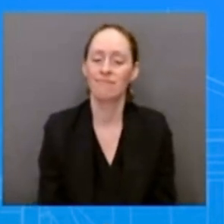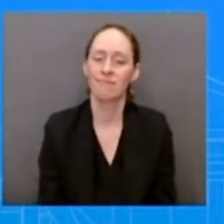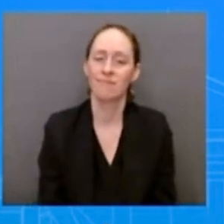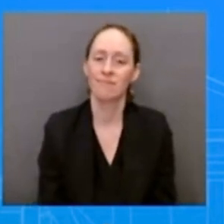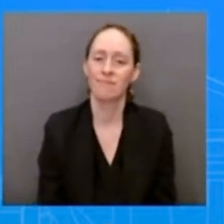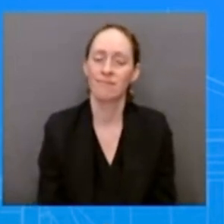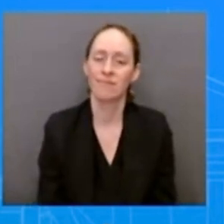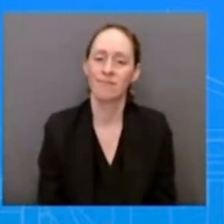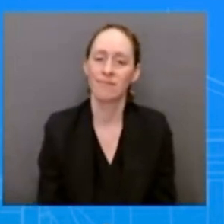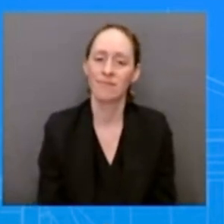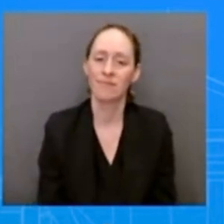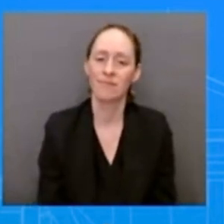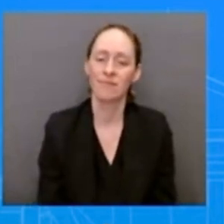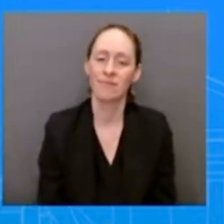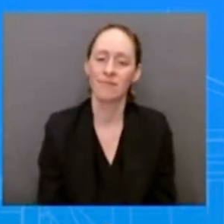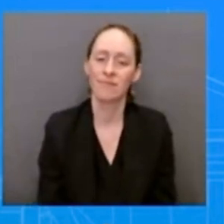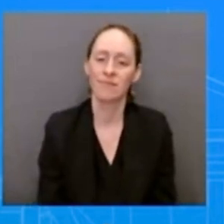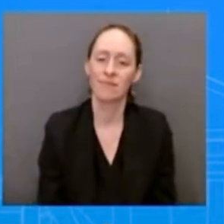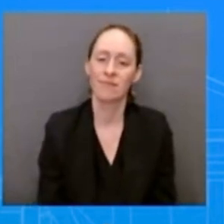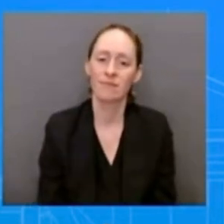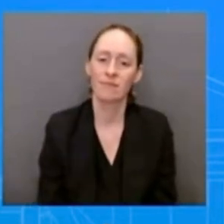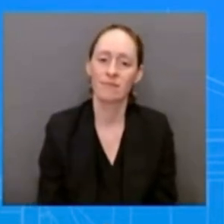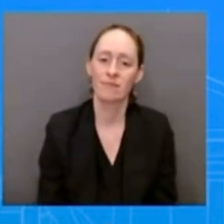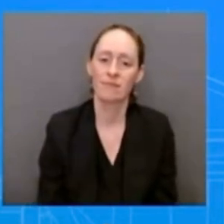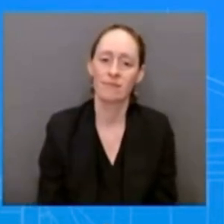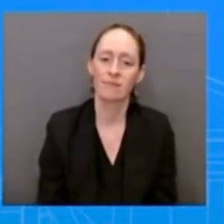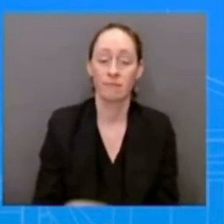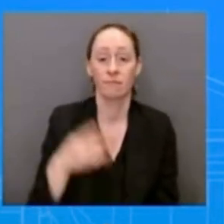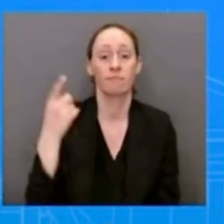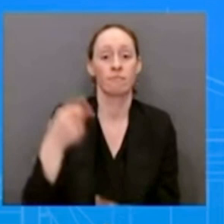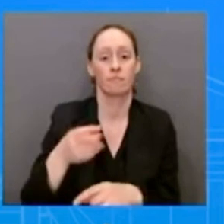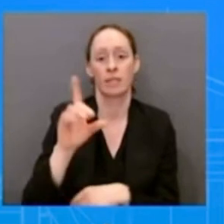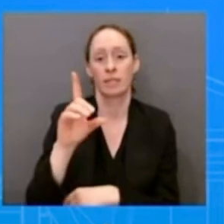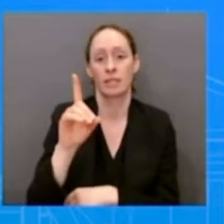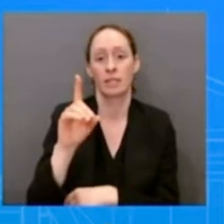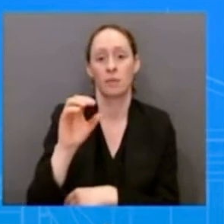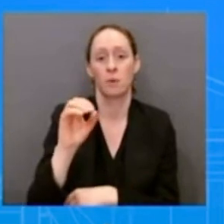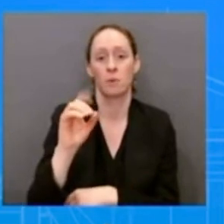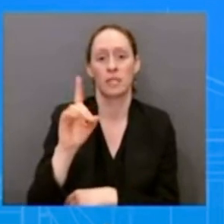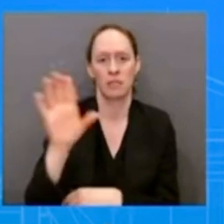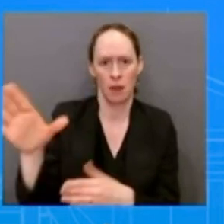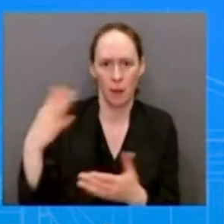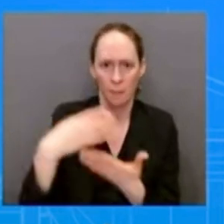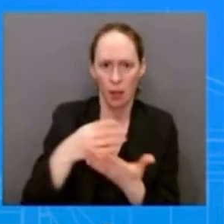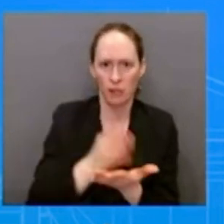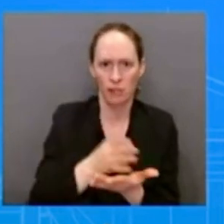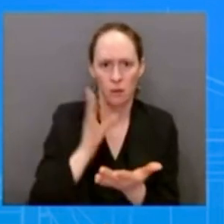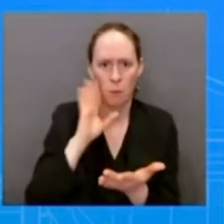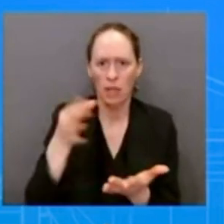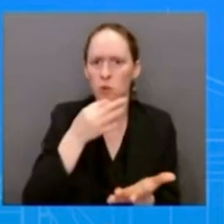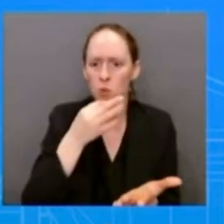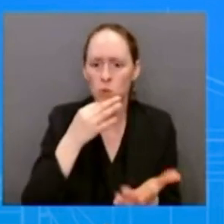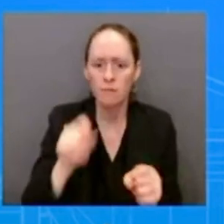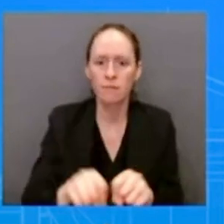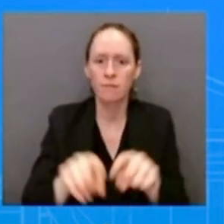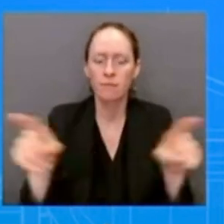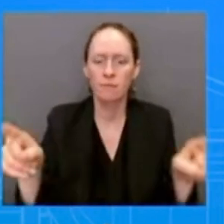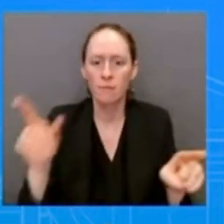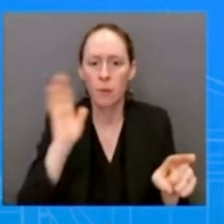department's budget which has been submitted in fact I think they'll be testifying this week on that um and I have no doubt that they'll discuss that as well